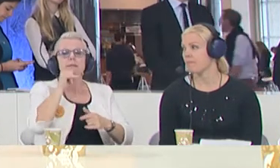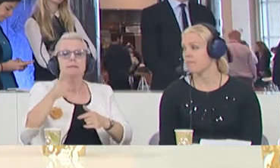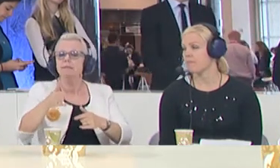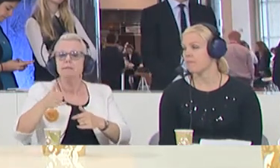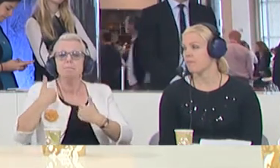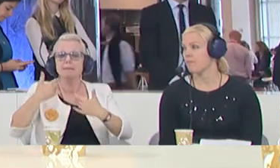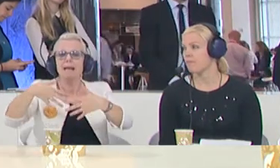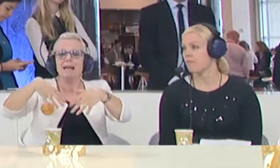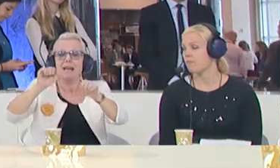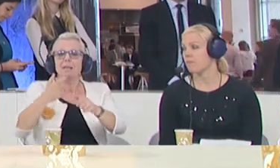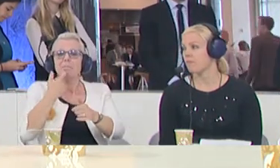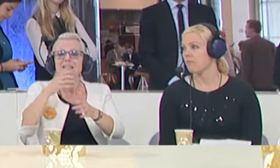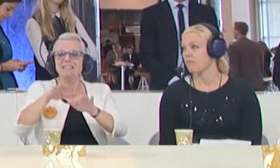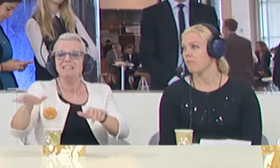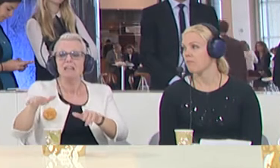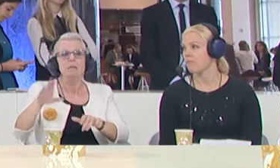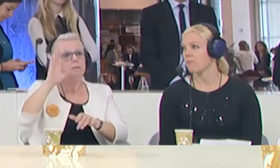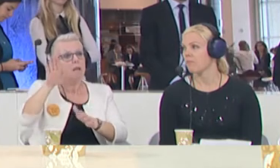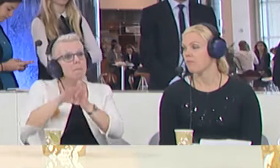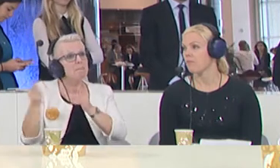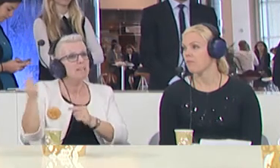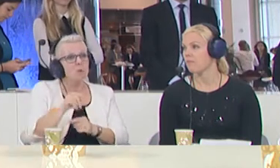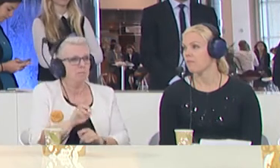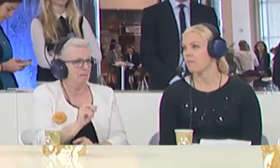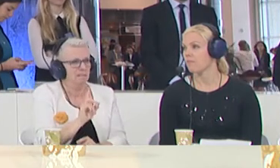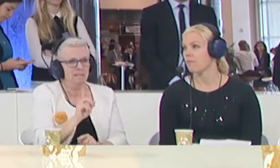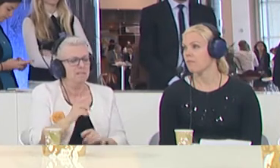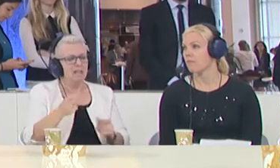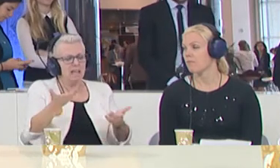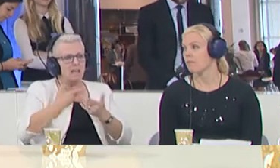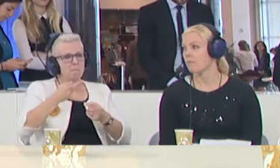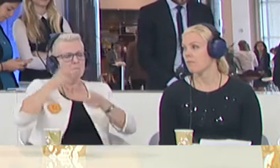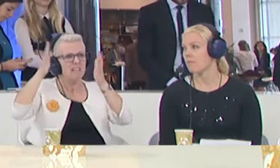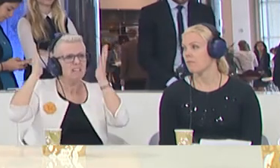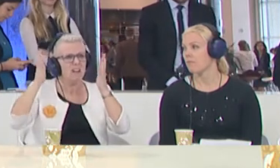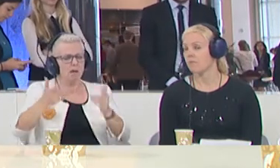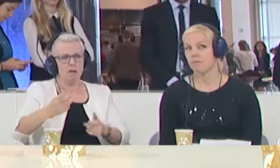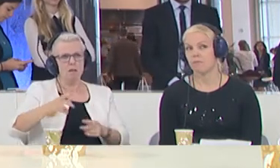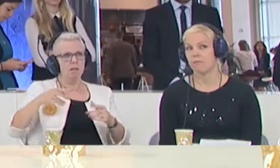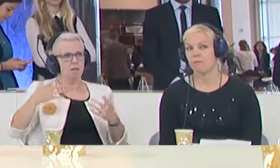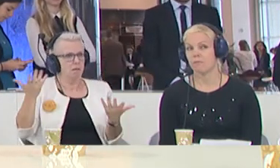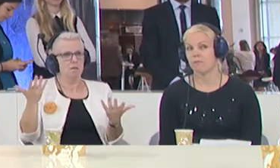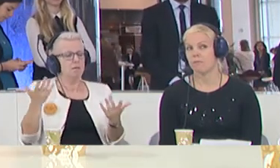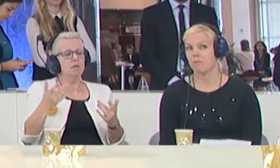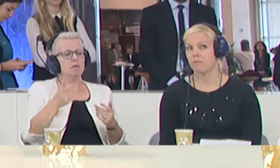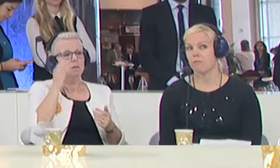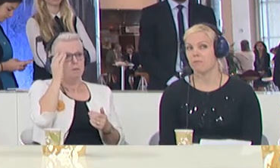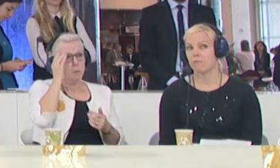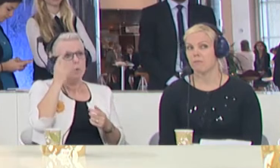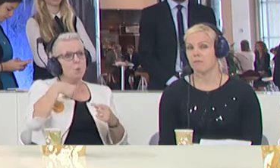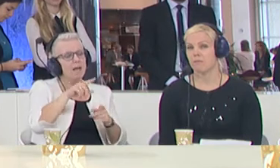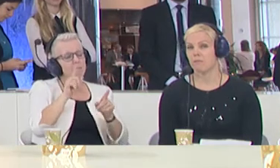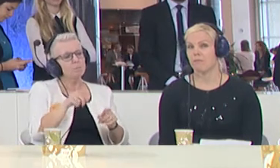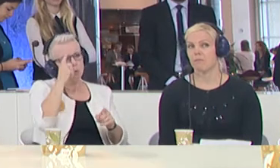the Mediterranean, then less people will come. I think this is just creating a lot of tragedies and a lot of catastrophes. Rather, we need to be